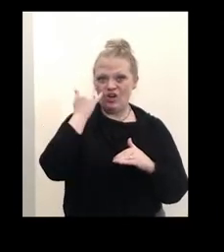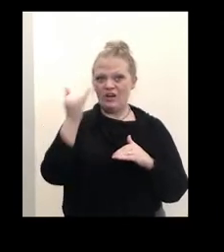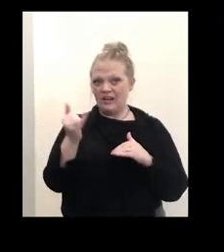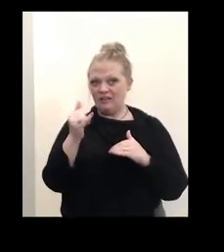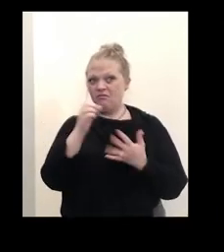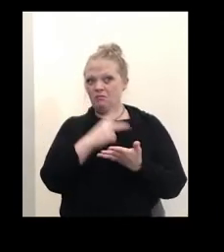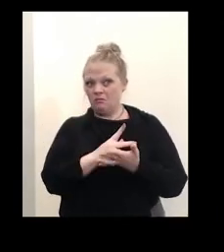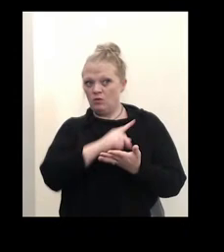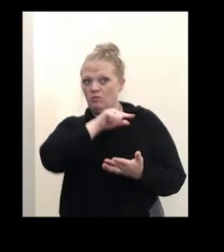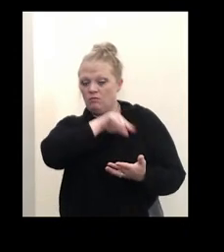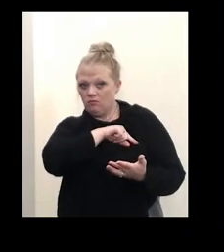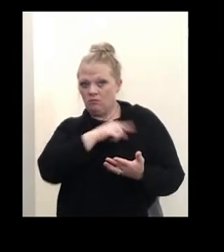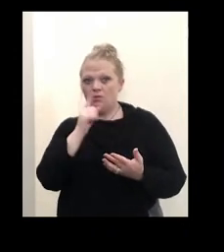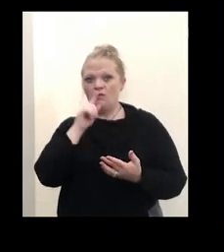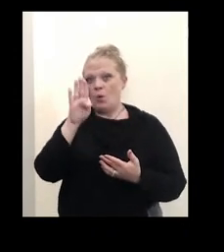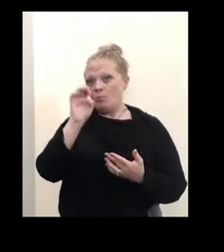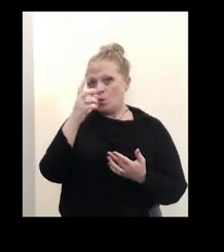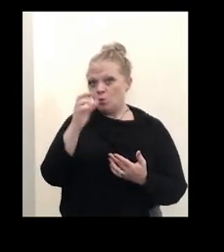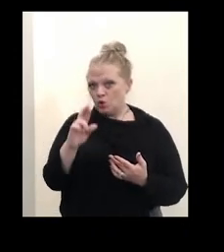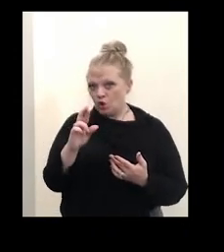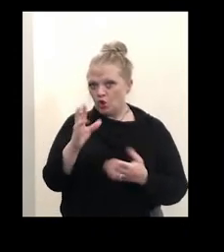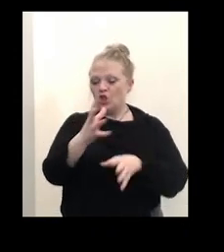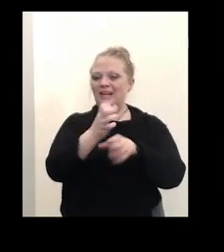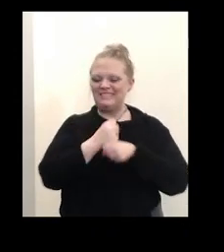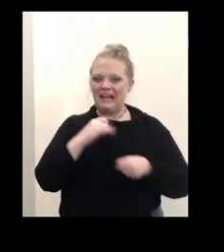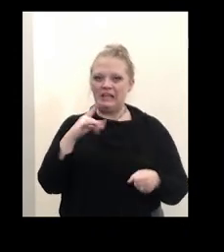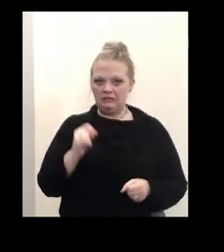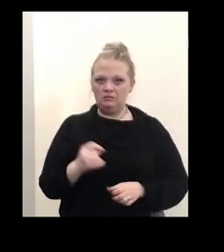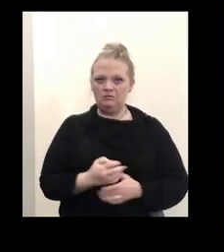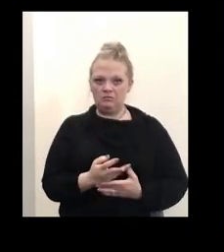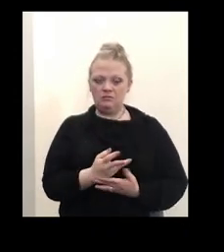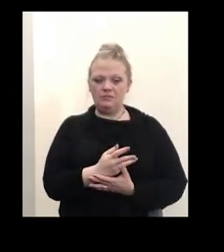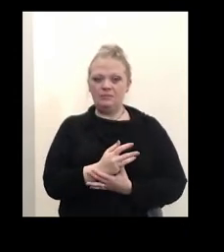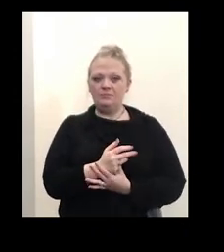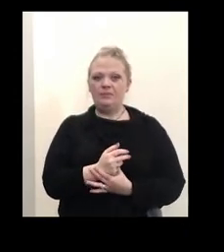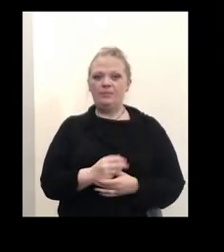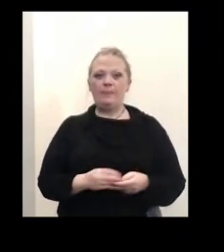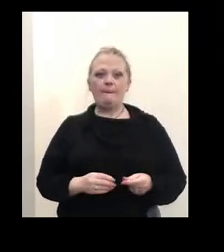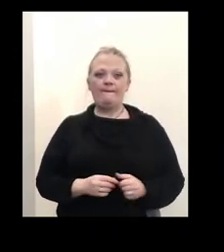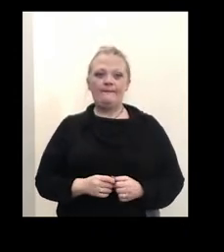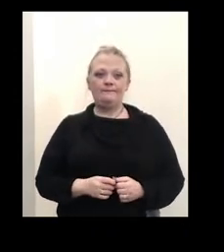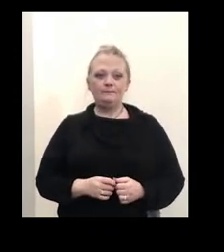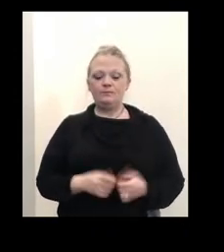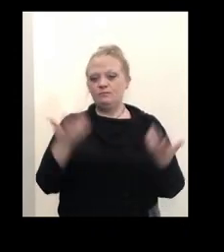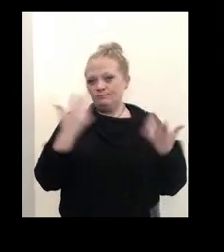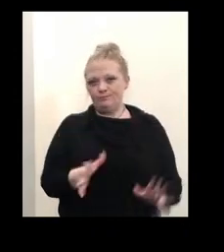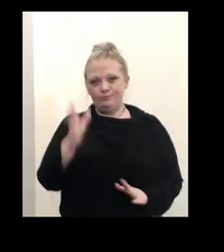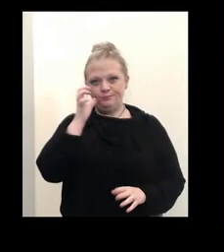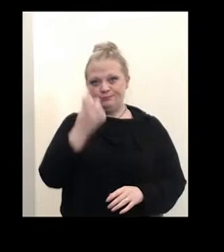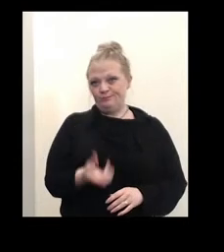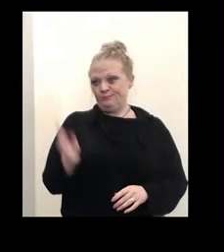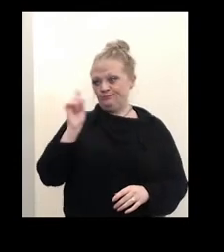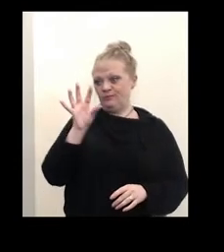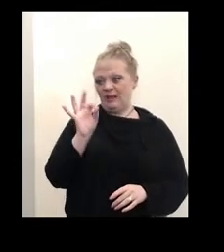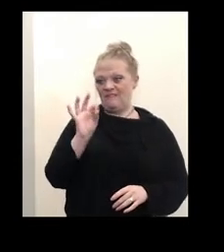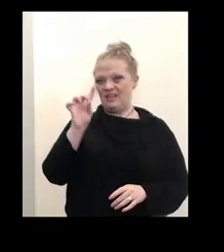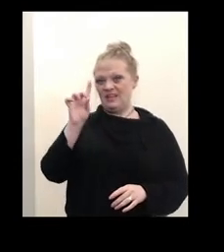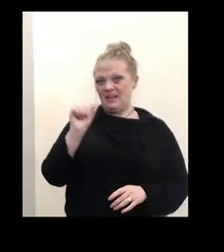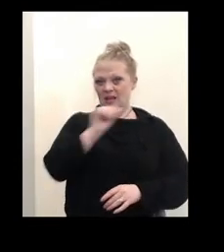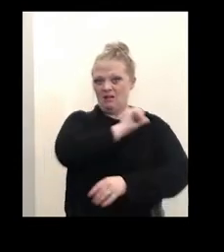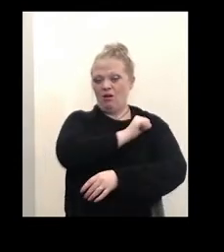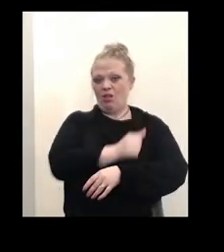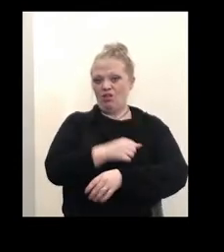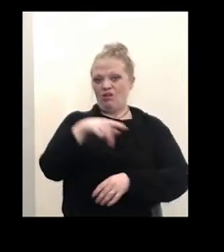COVID-19 booster get that shot. So as you probably all have heard that last week the FDA authorized Pfizer